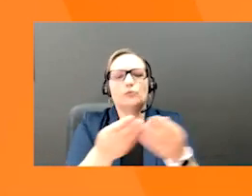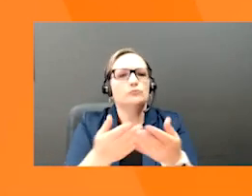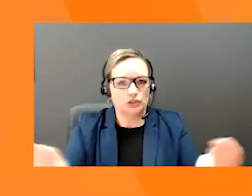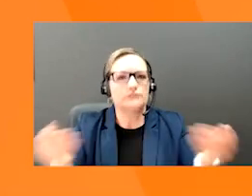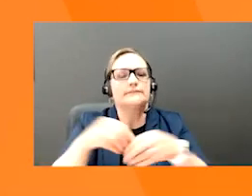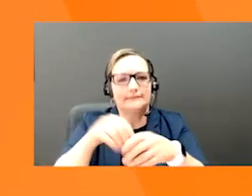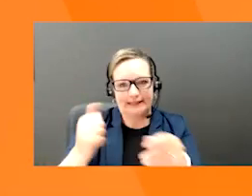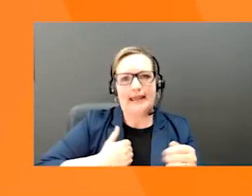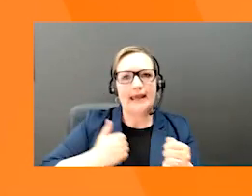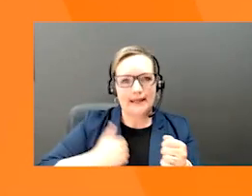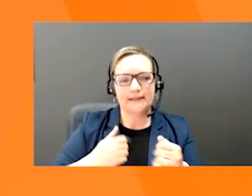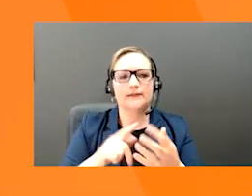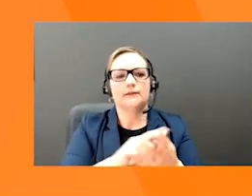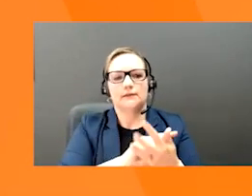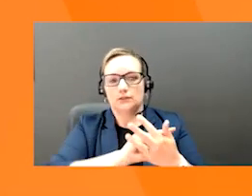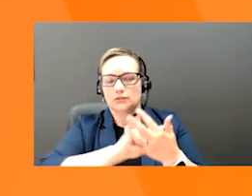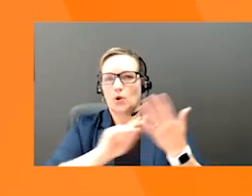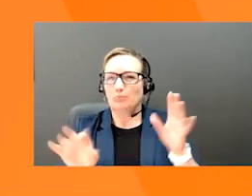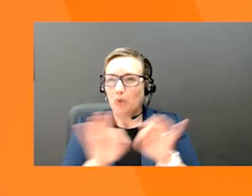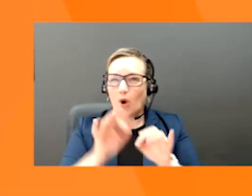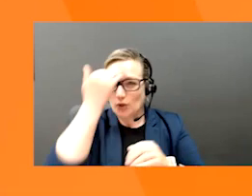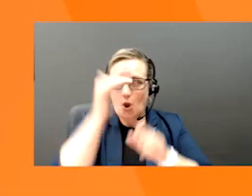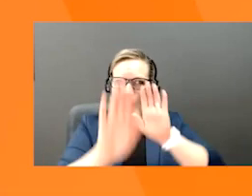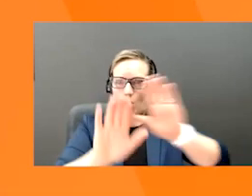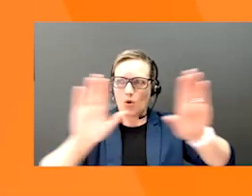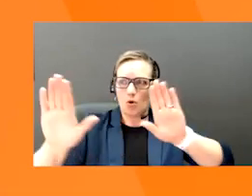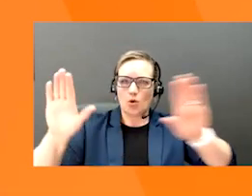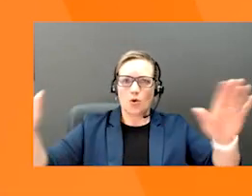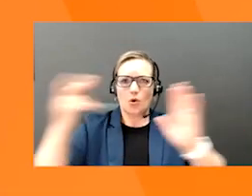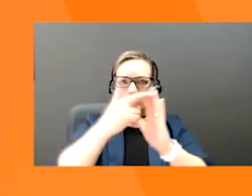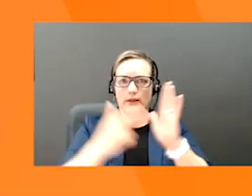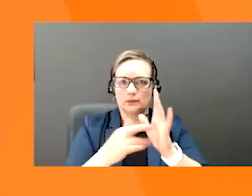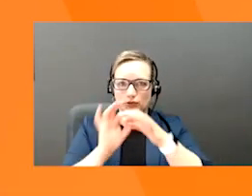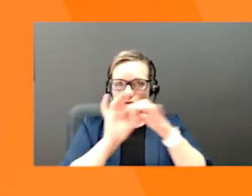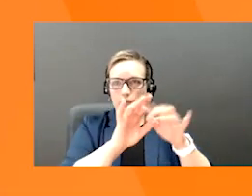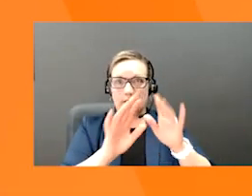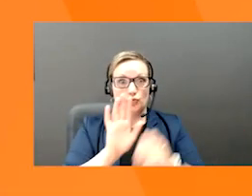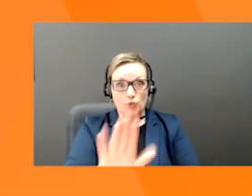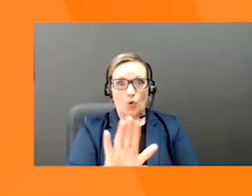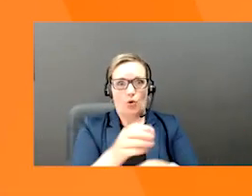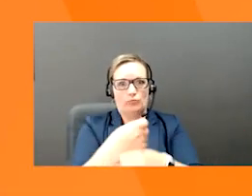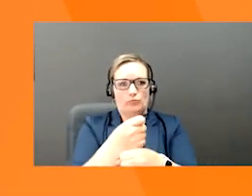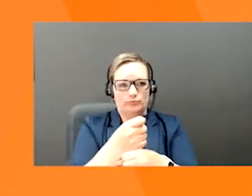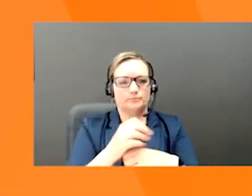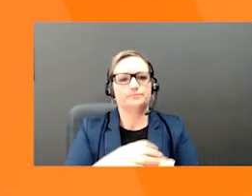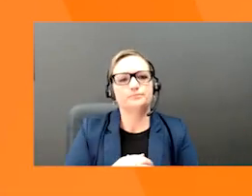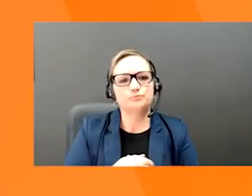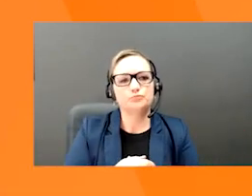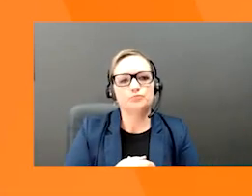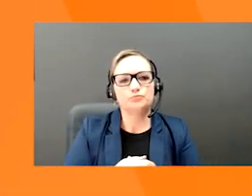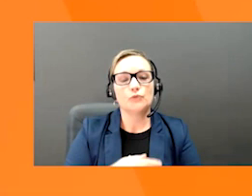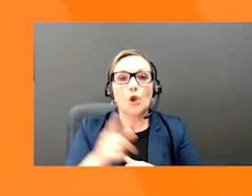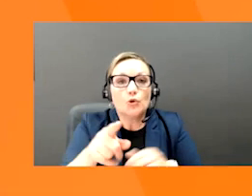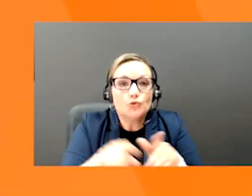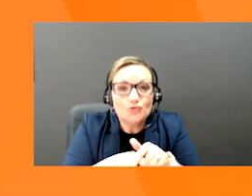label requirements to comply with Canadian regulations for food and consumer goods. Whether you're just